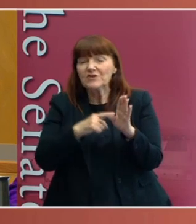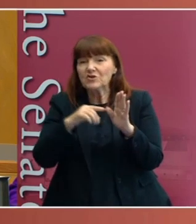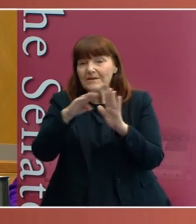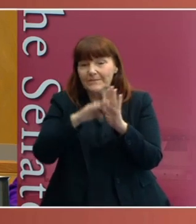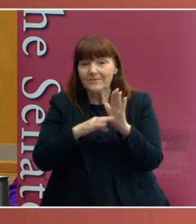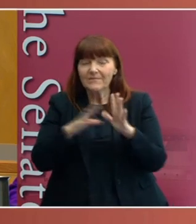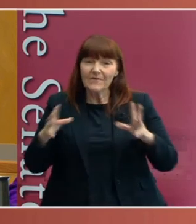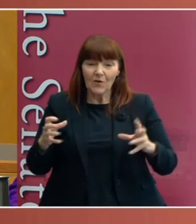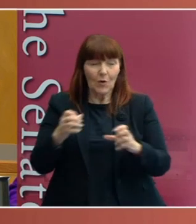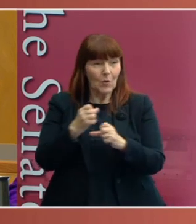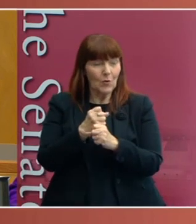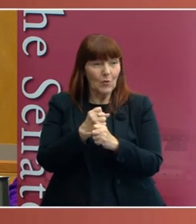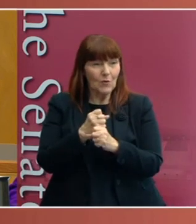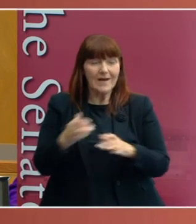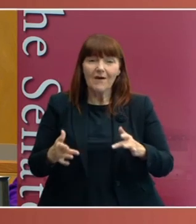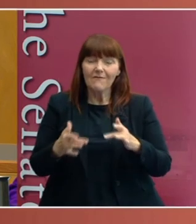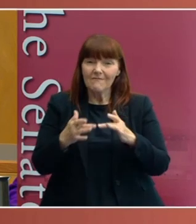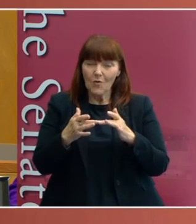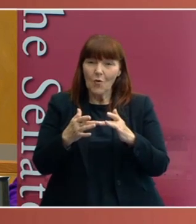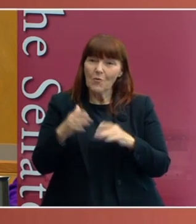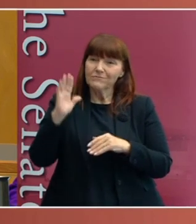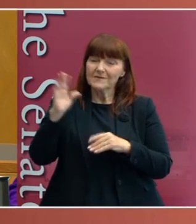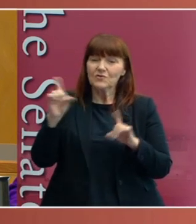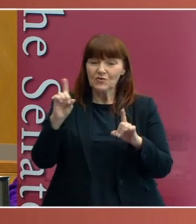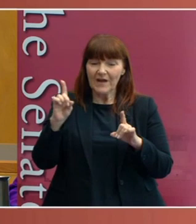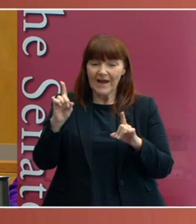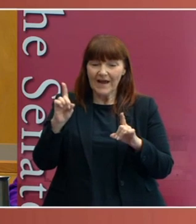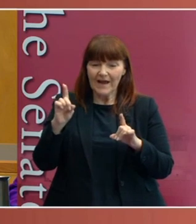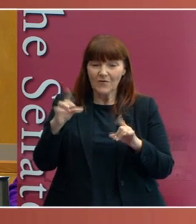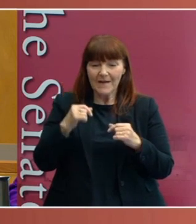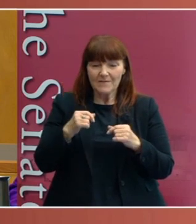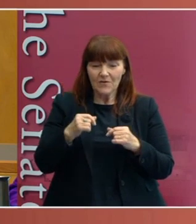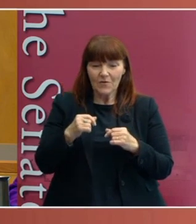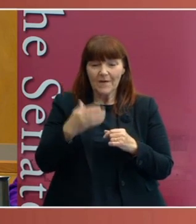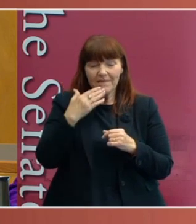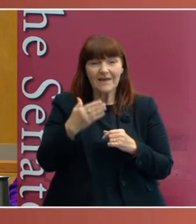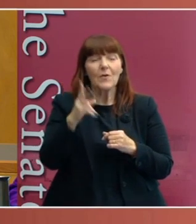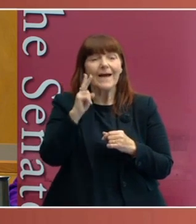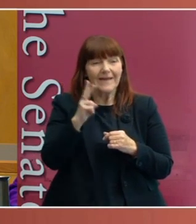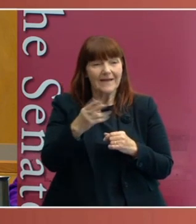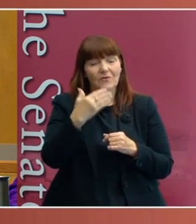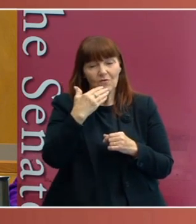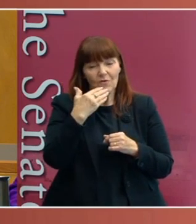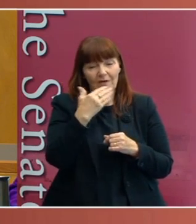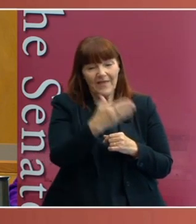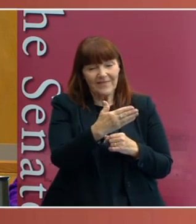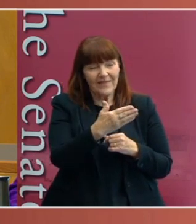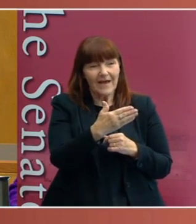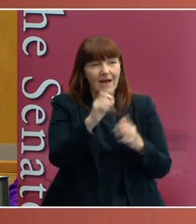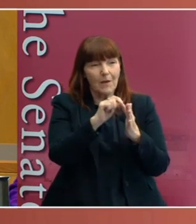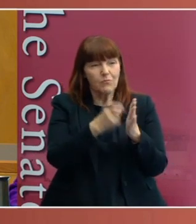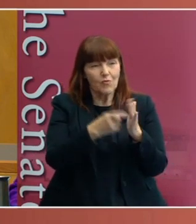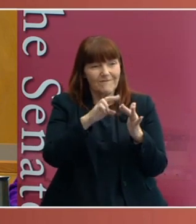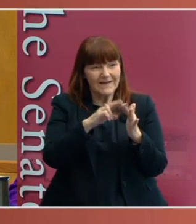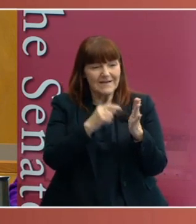That concludes our formal proceedings here today. It just remains for me to ask you to join me once again in thanking Professor Toomey